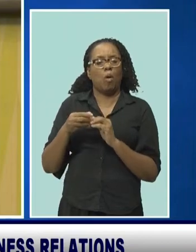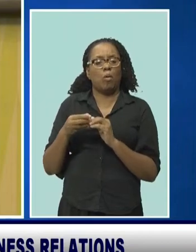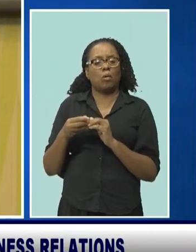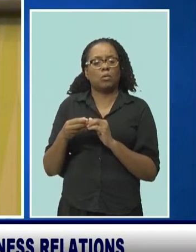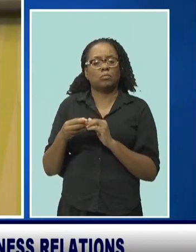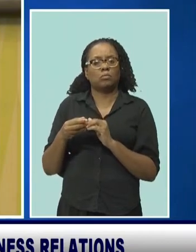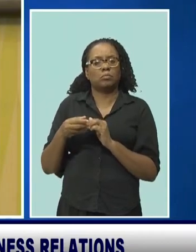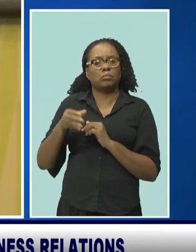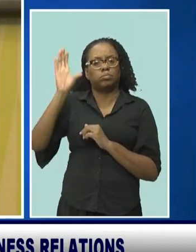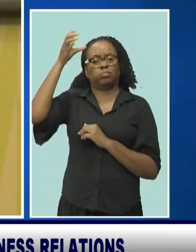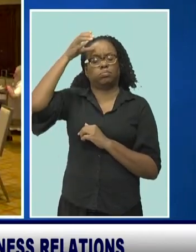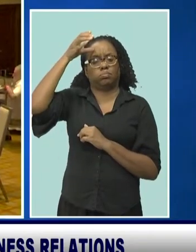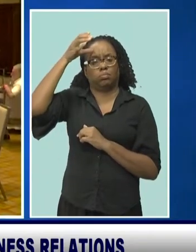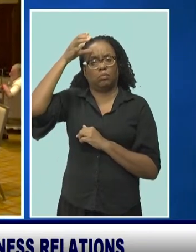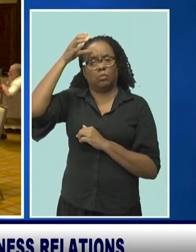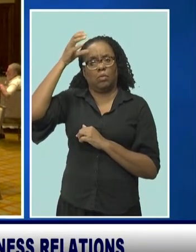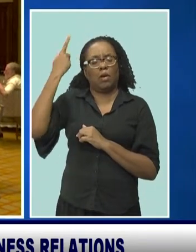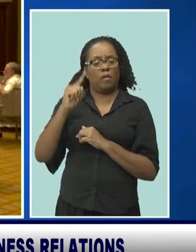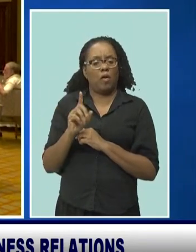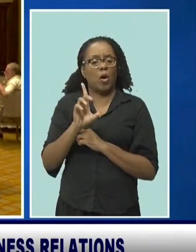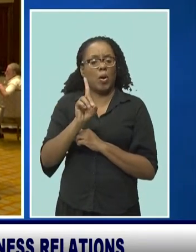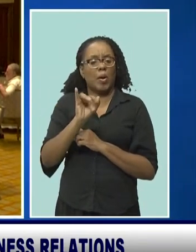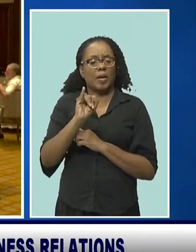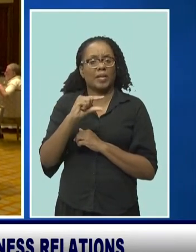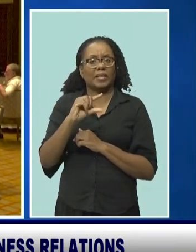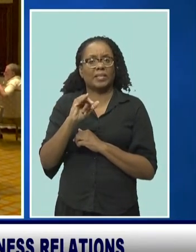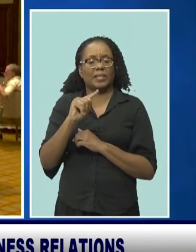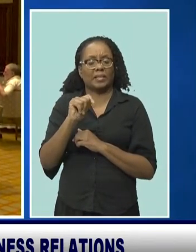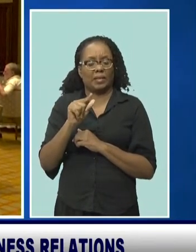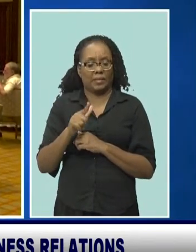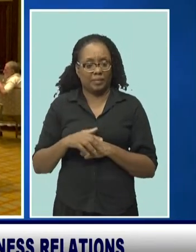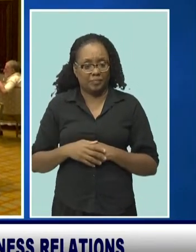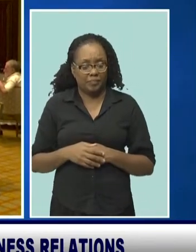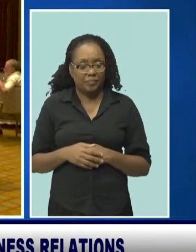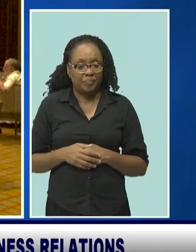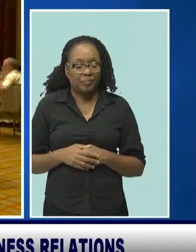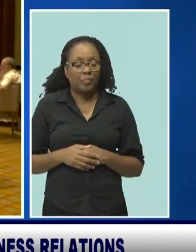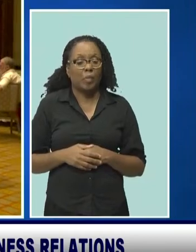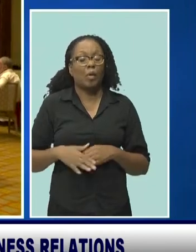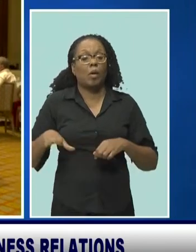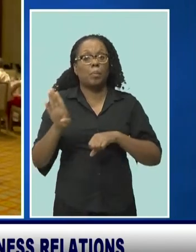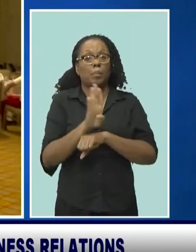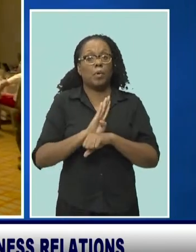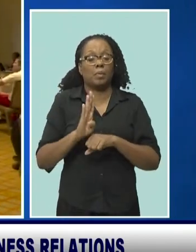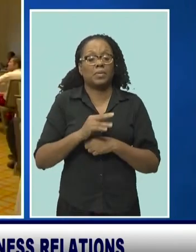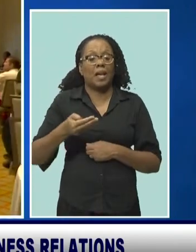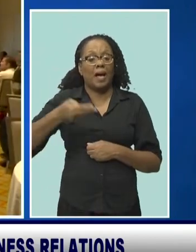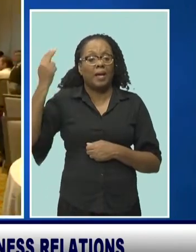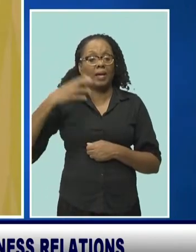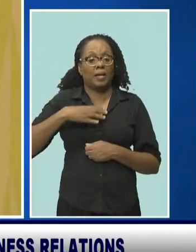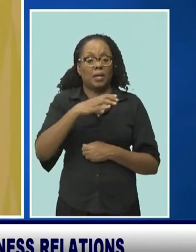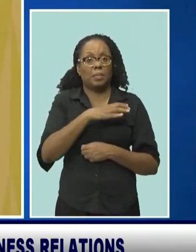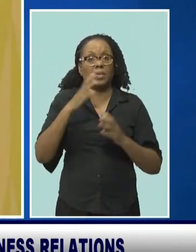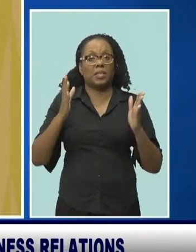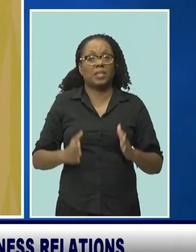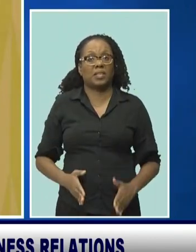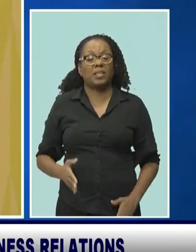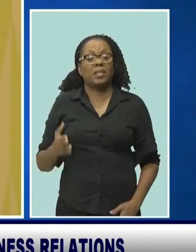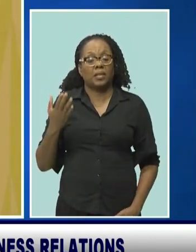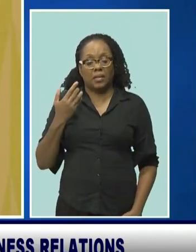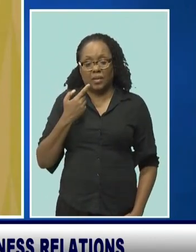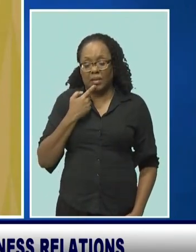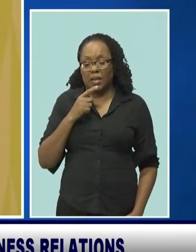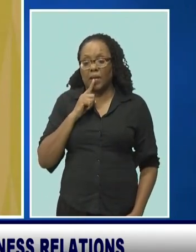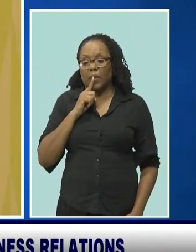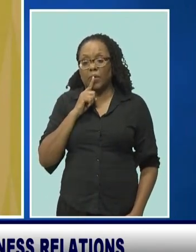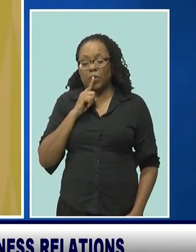digital services end. Also addressing the opening was Barbados High Commissioner to the United Kingdom, Milton Innes. He sees the mission as